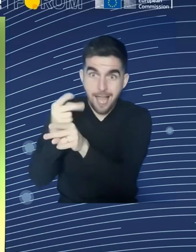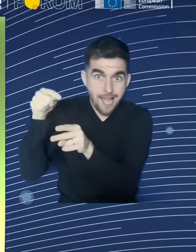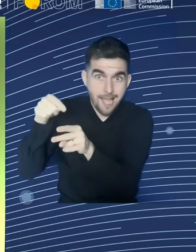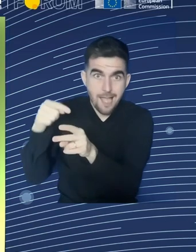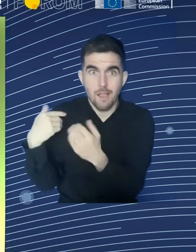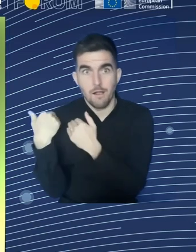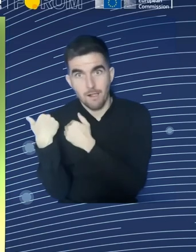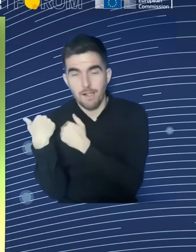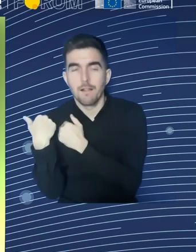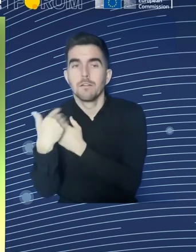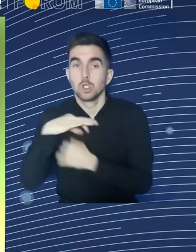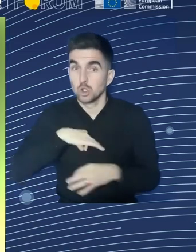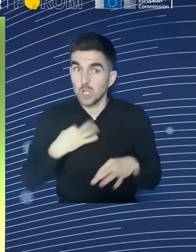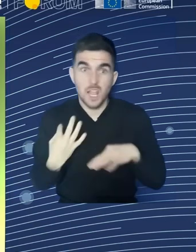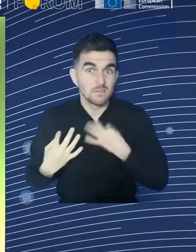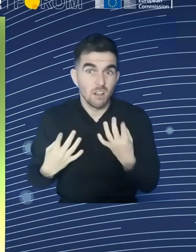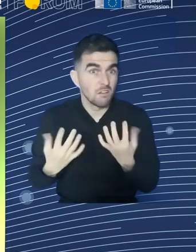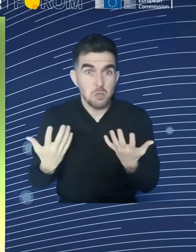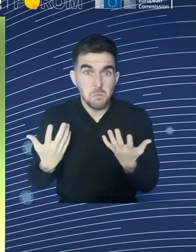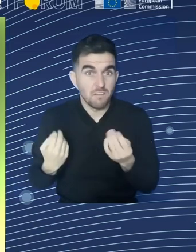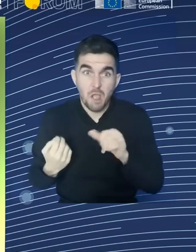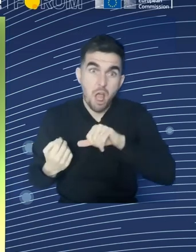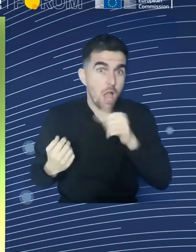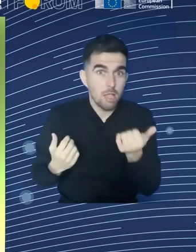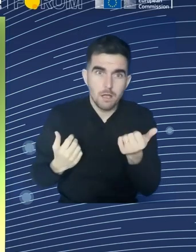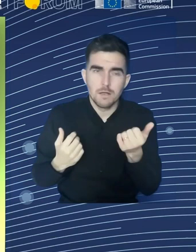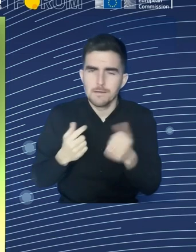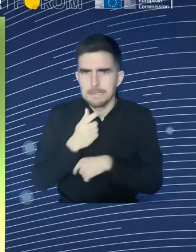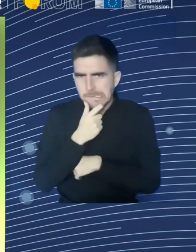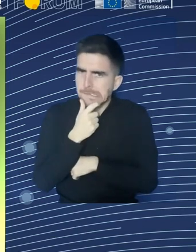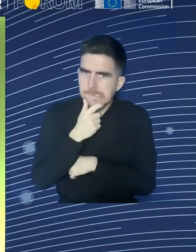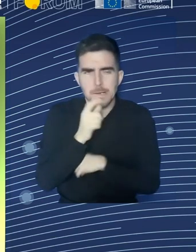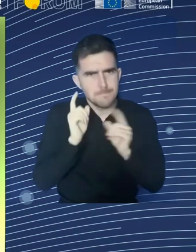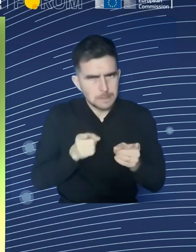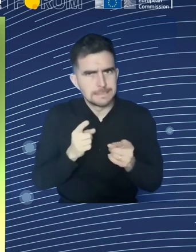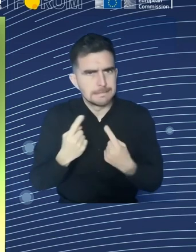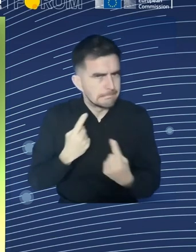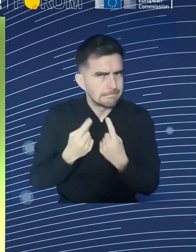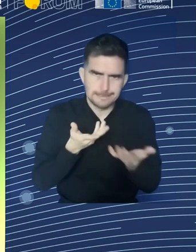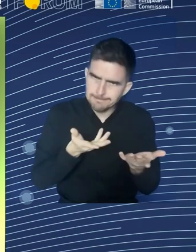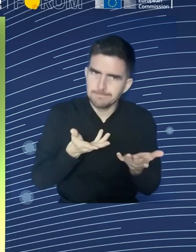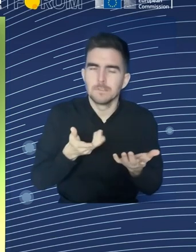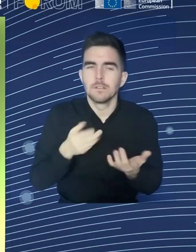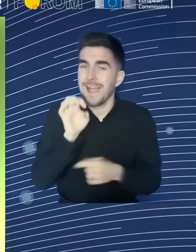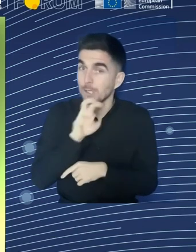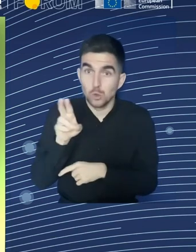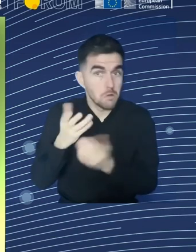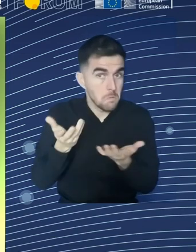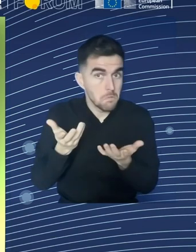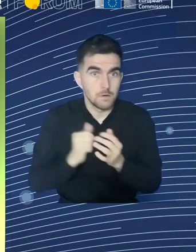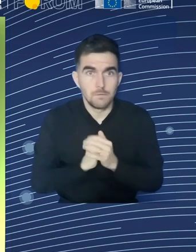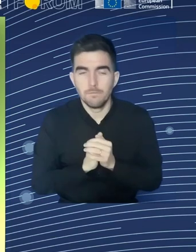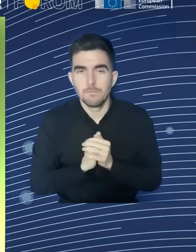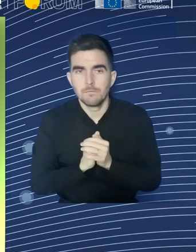that's not an easy one, but it's an important one. And I would say also that the role of social partners or social dialogue model, to